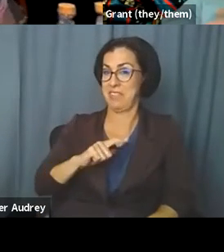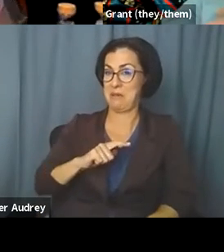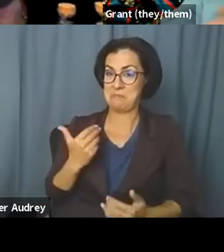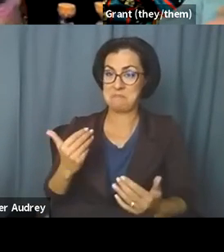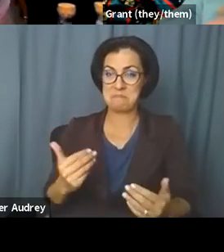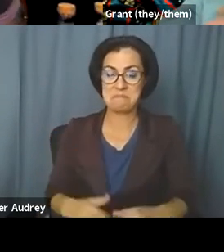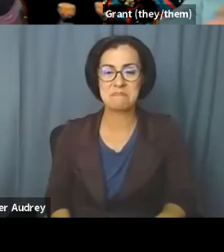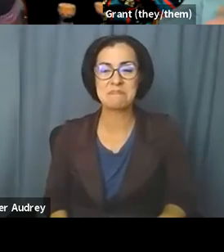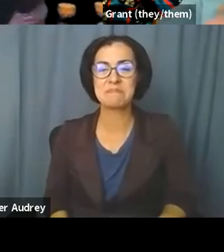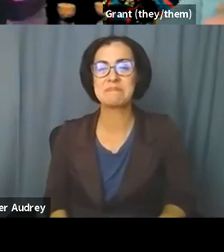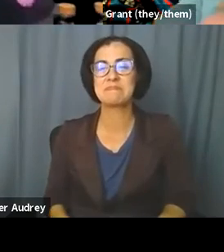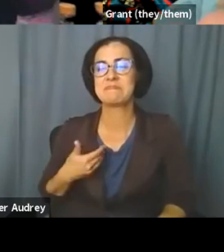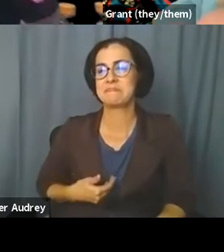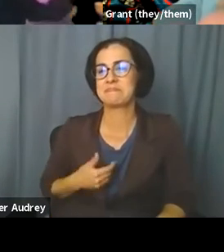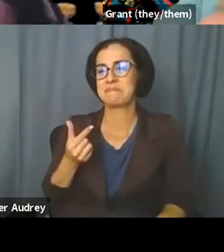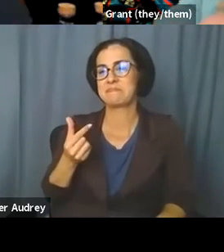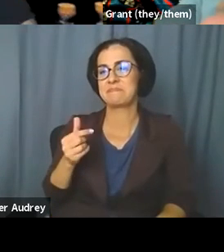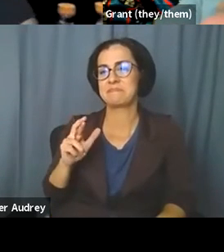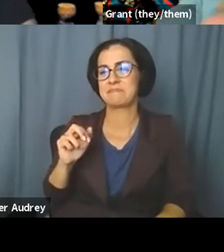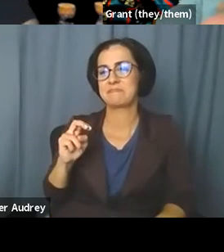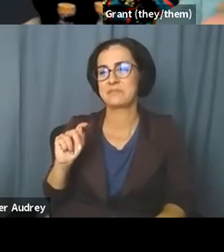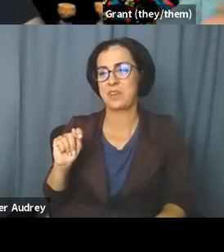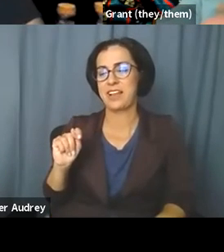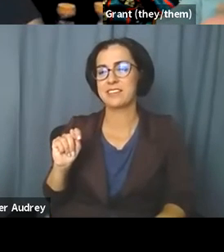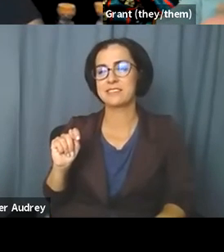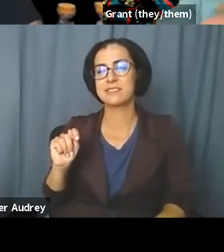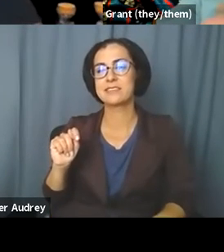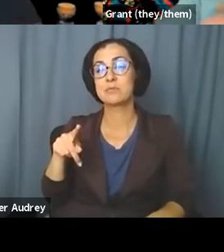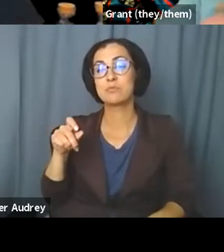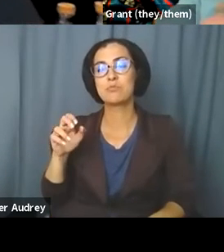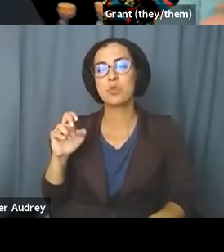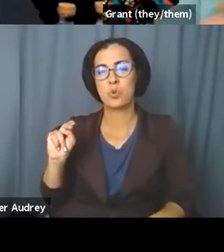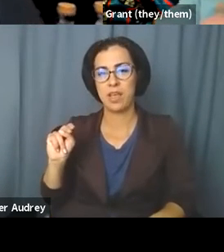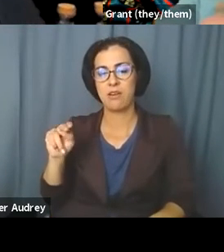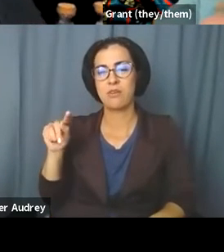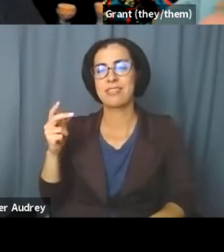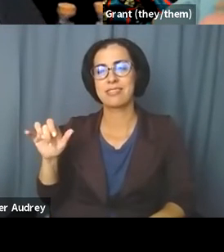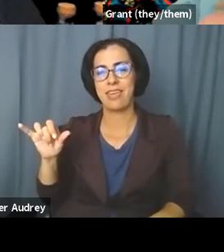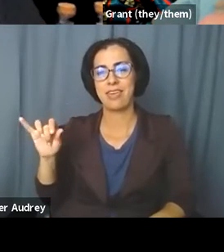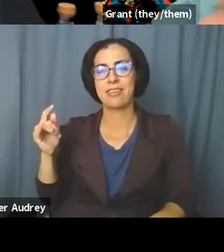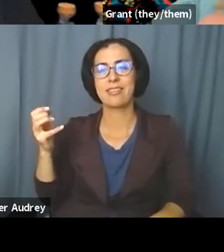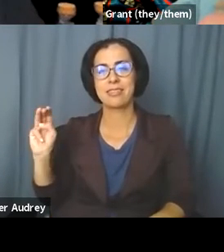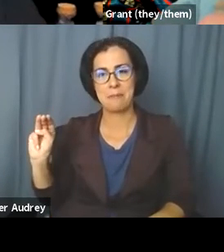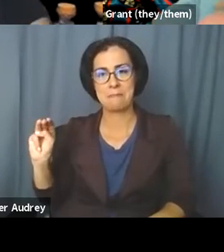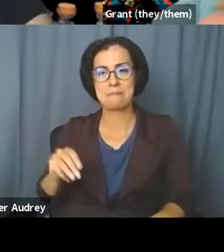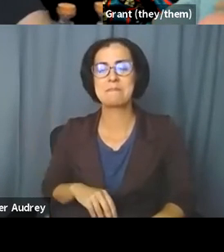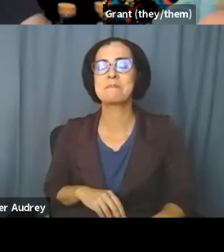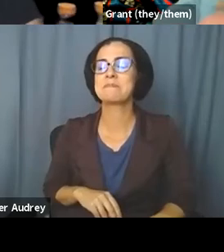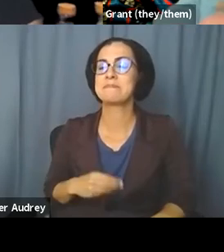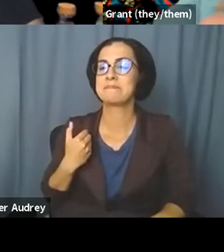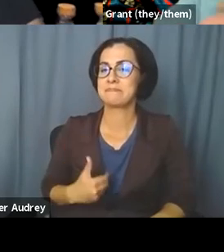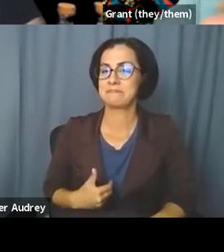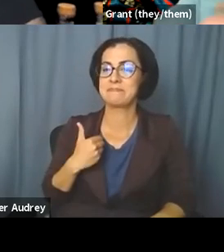I'm Grant. I use they, them pronouns. Uh, I am, uh,